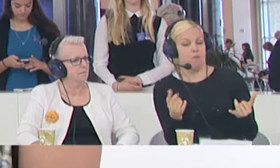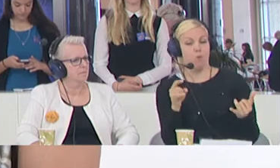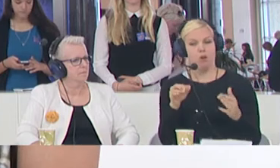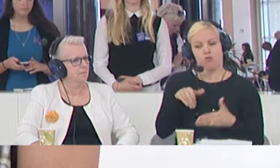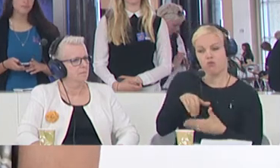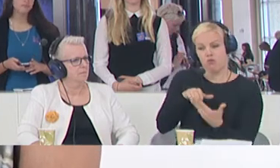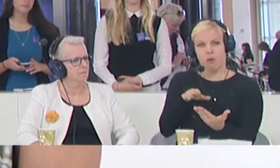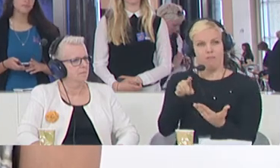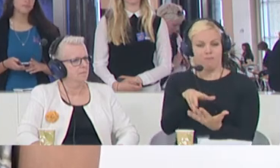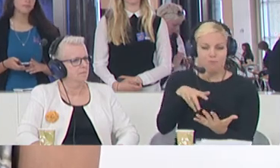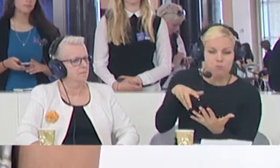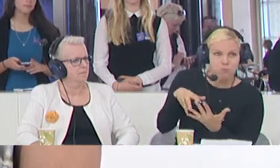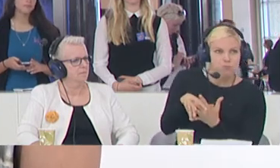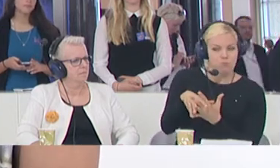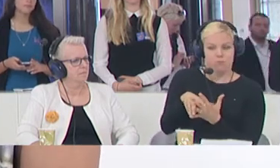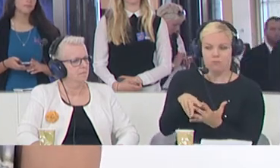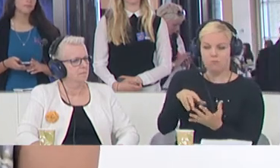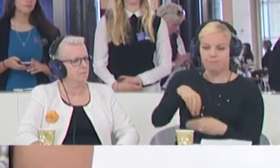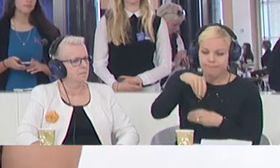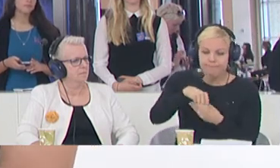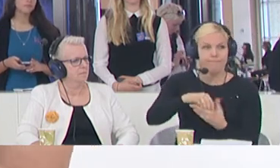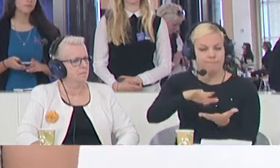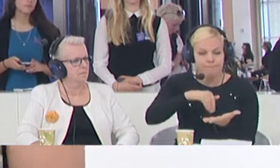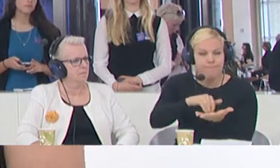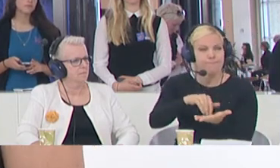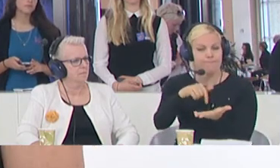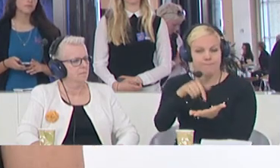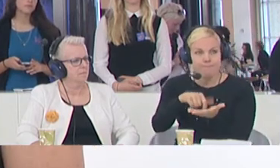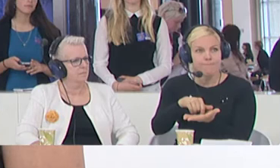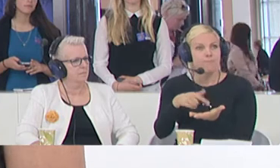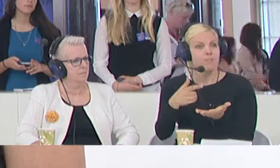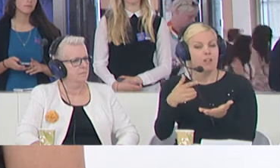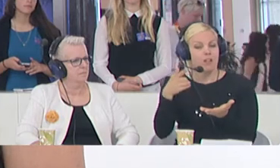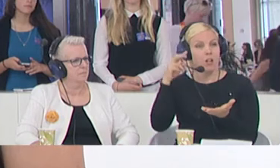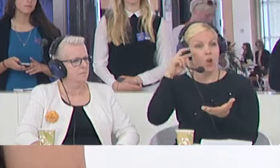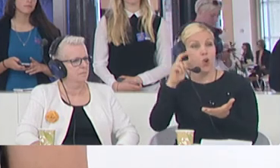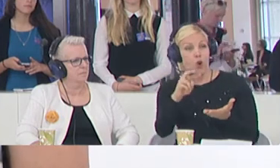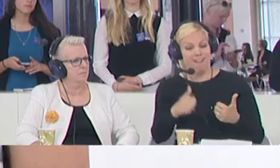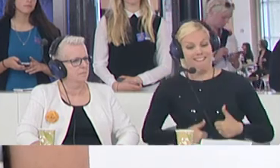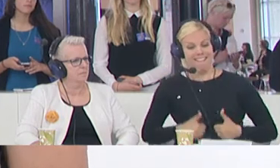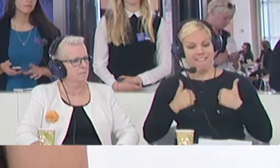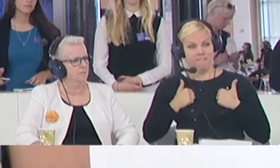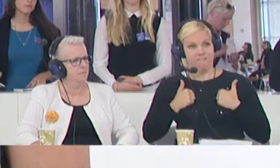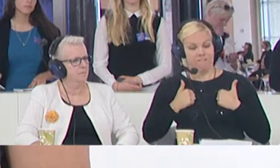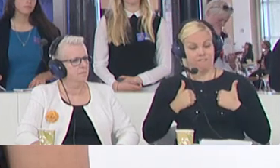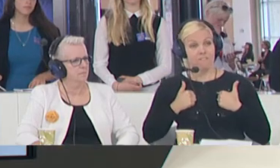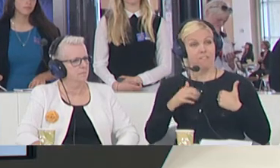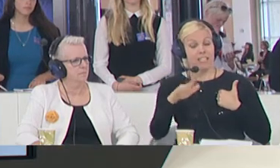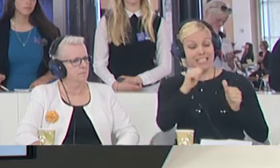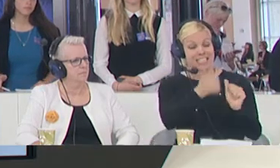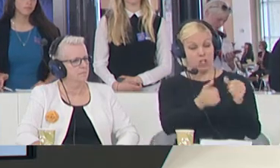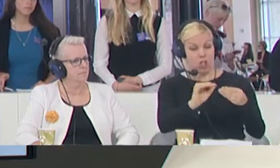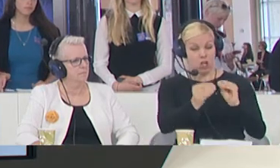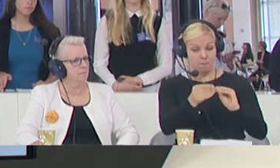we have to address the lives. We have to bear in mind that the numbers we are talking today, behind each number, it's a human life.